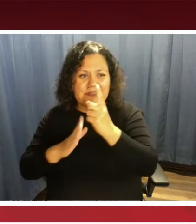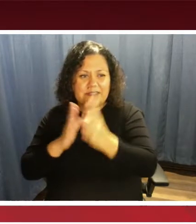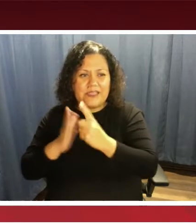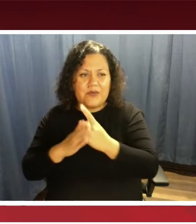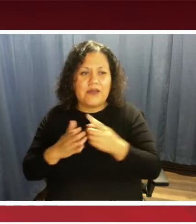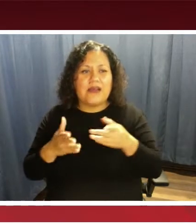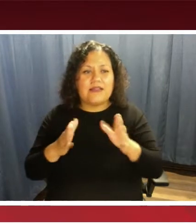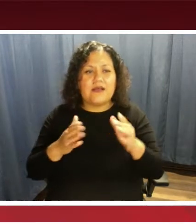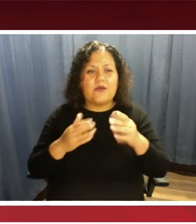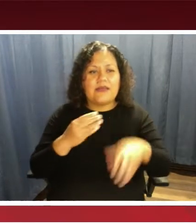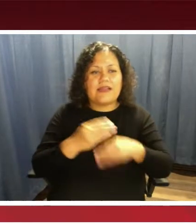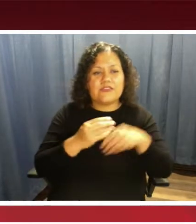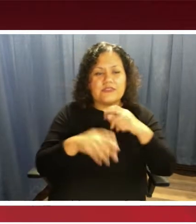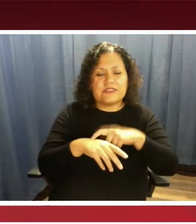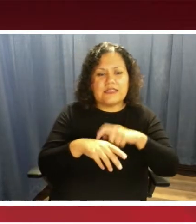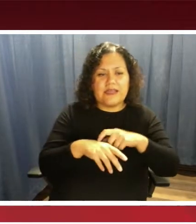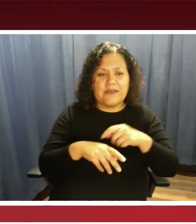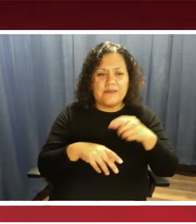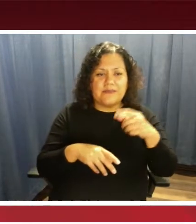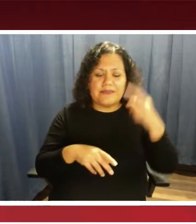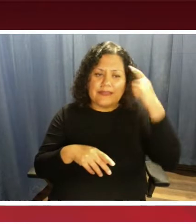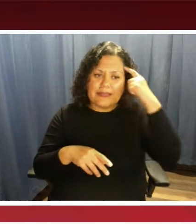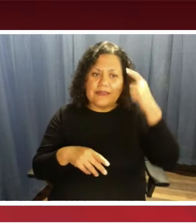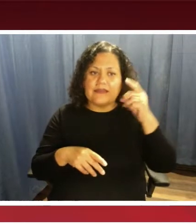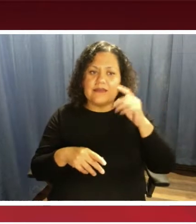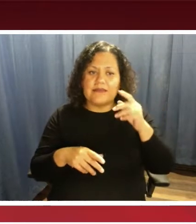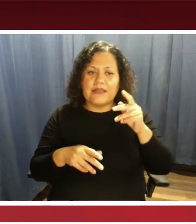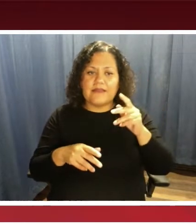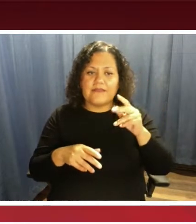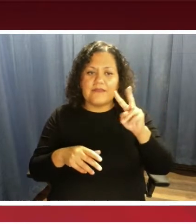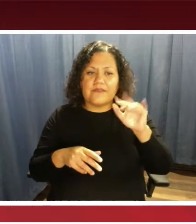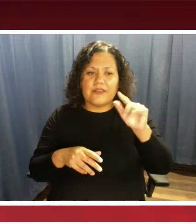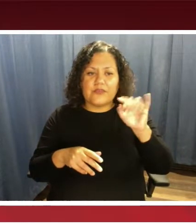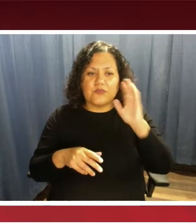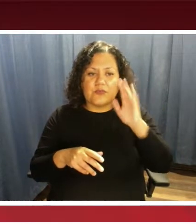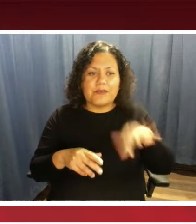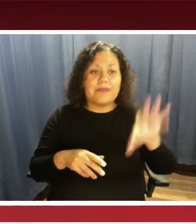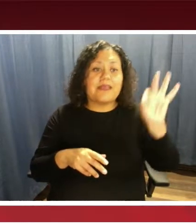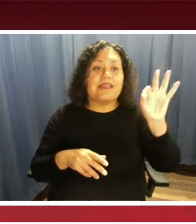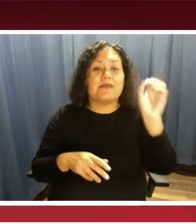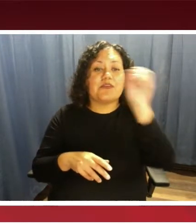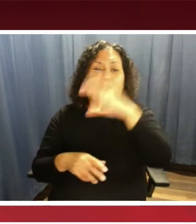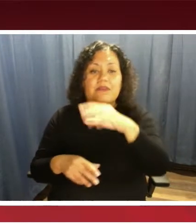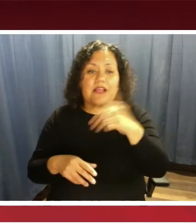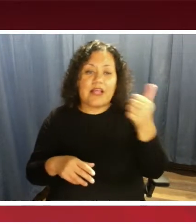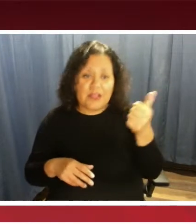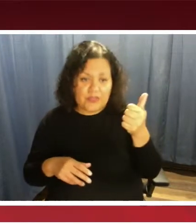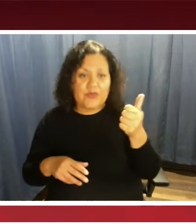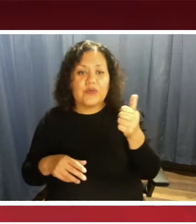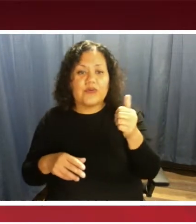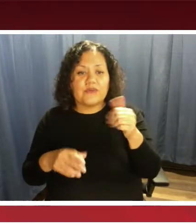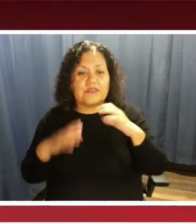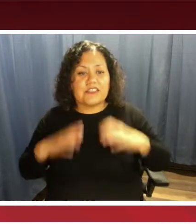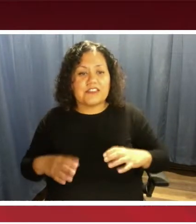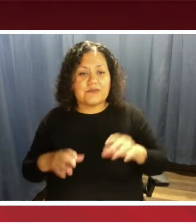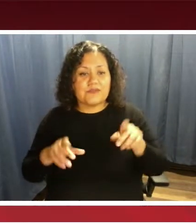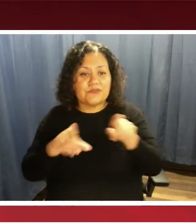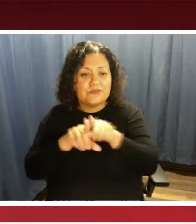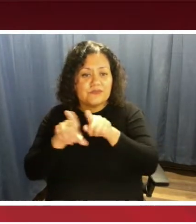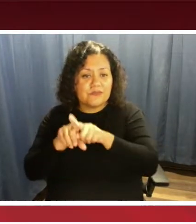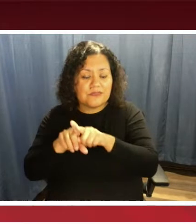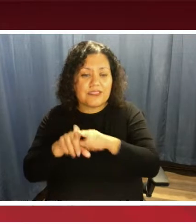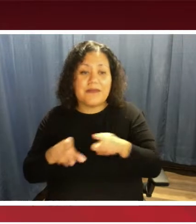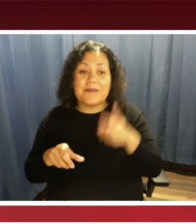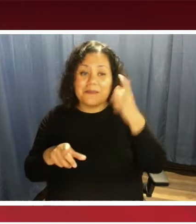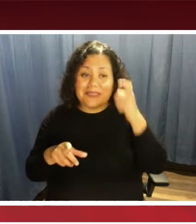before reaching your destination. Because VIA TransTrip is a shared ride service, cancellations by other